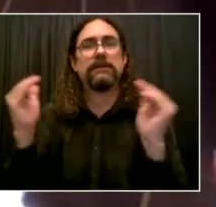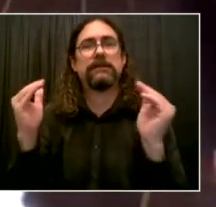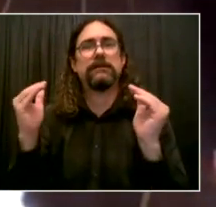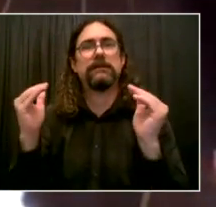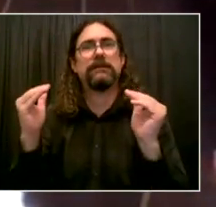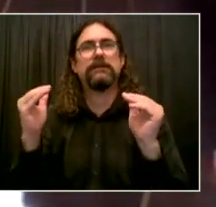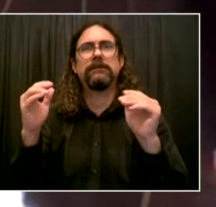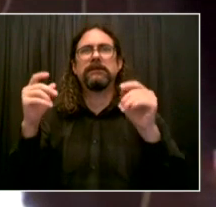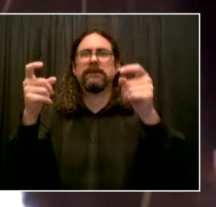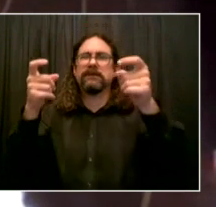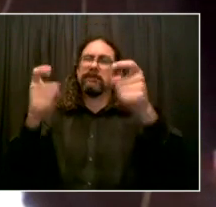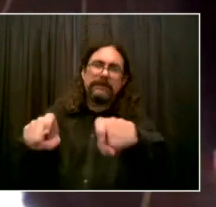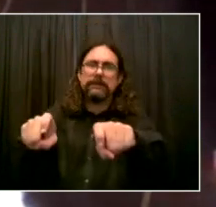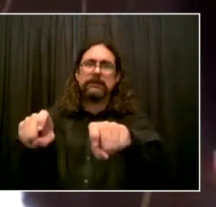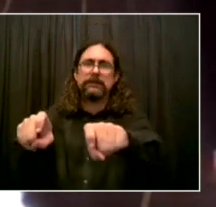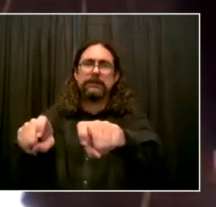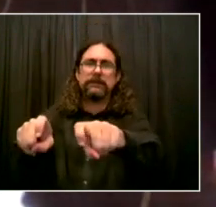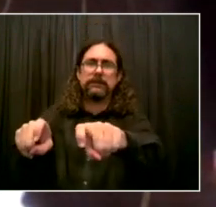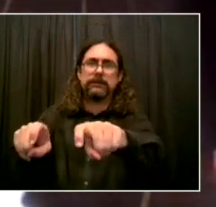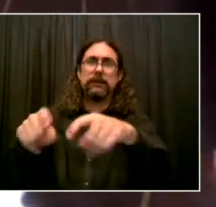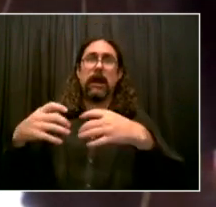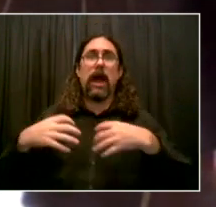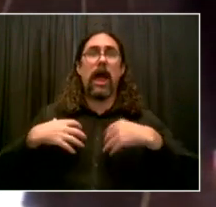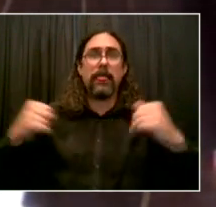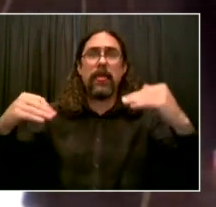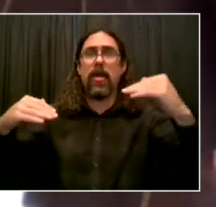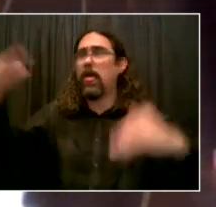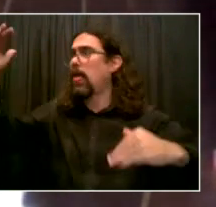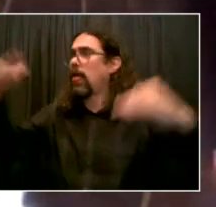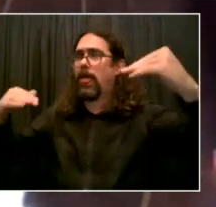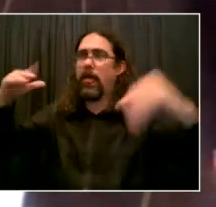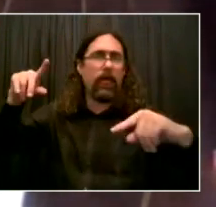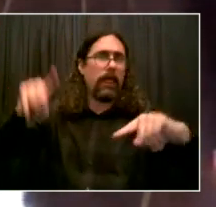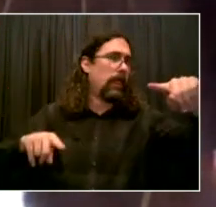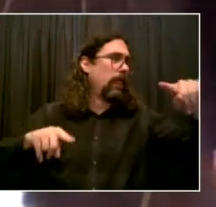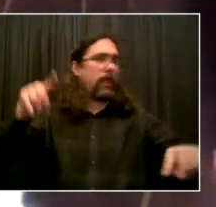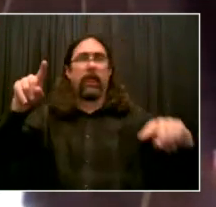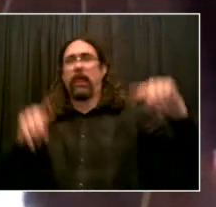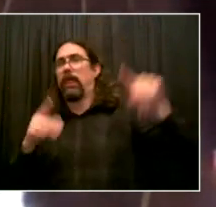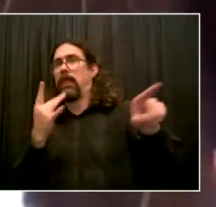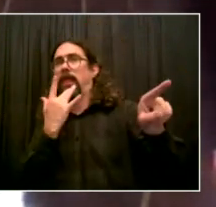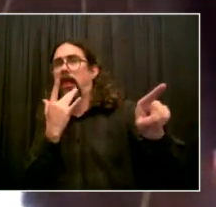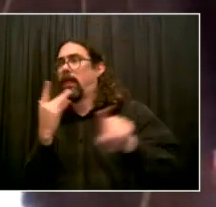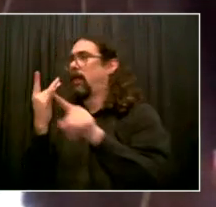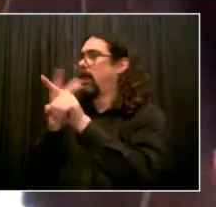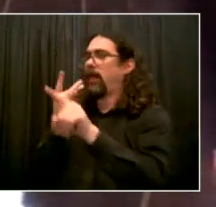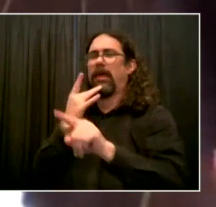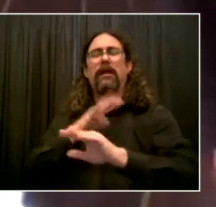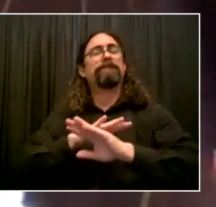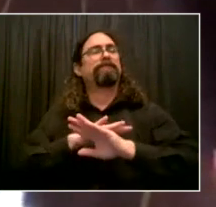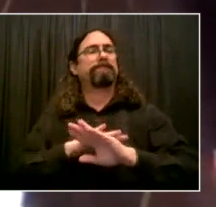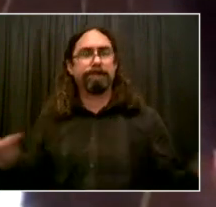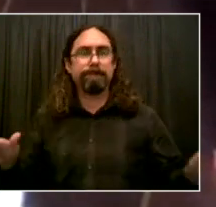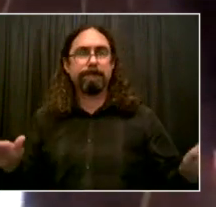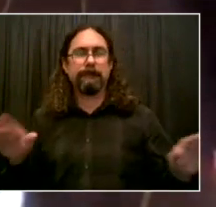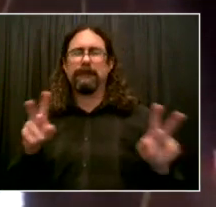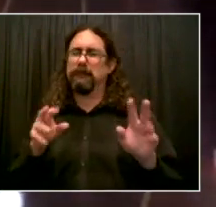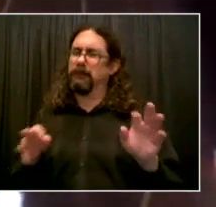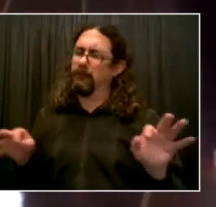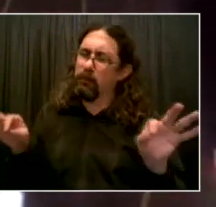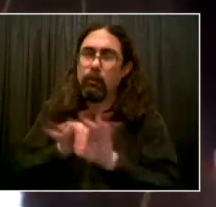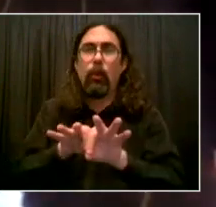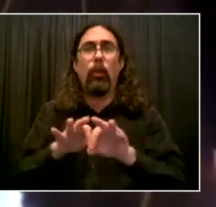marginalized through their journey to better health. Public health jobs such as these are meaningful, are dignified,